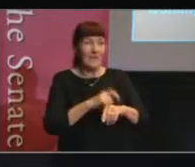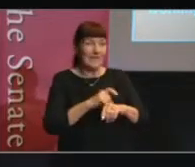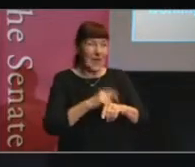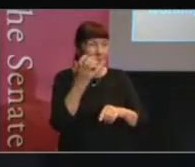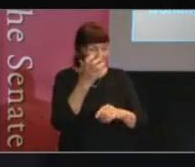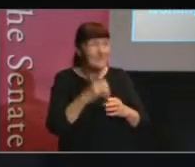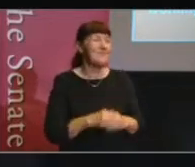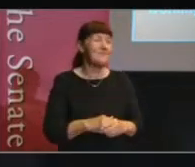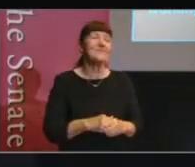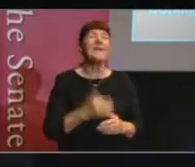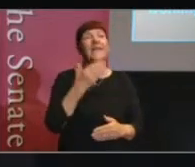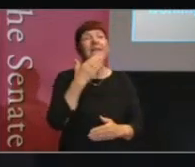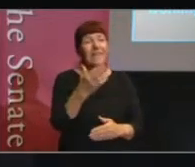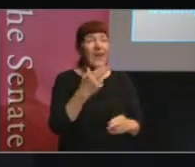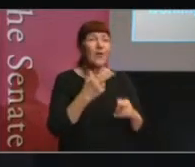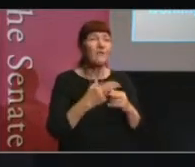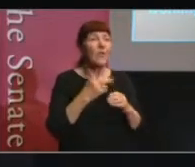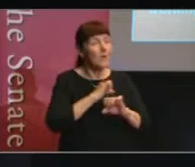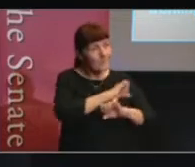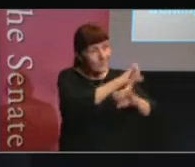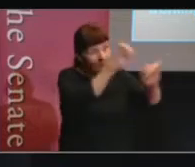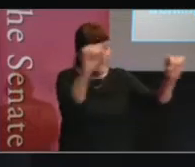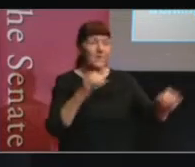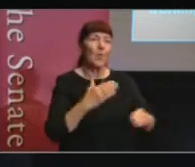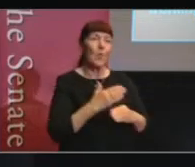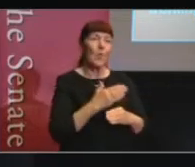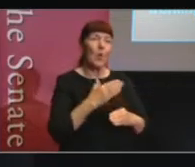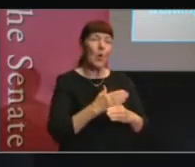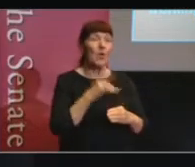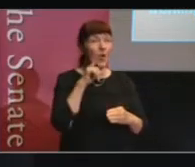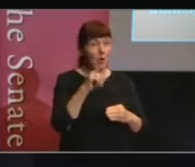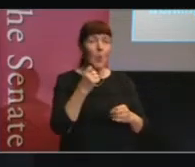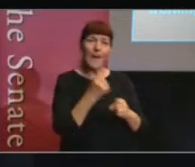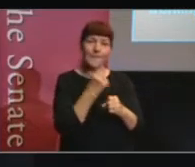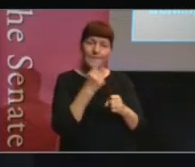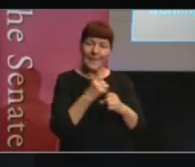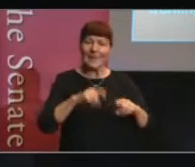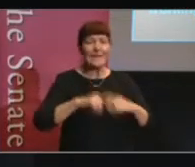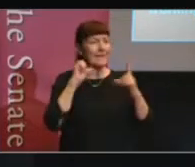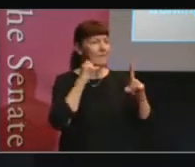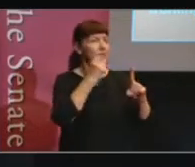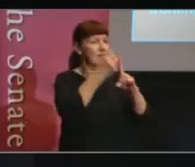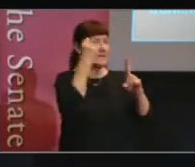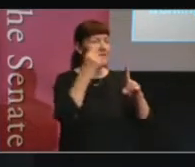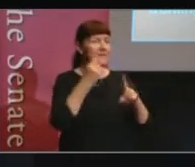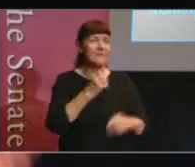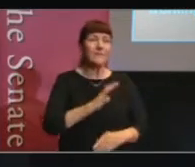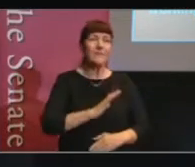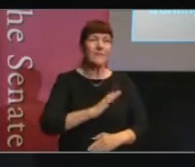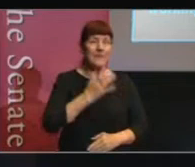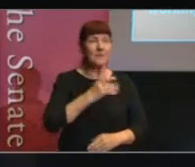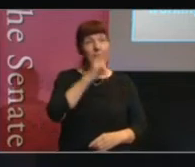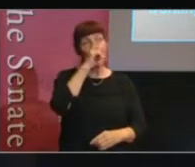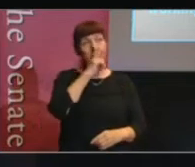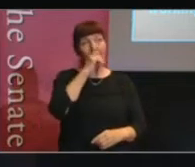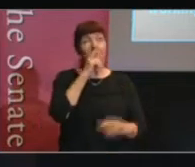Again, thank you for what you're doing. You're making a difference. I'm interested. People in the